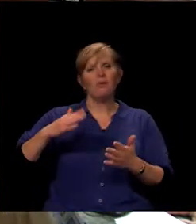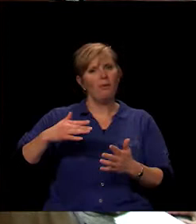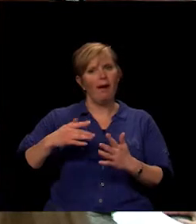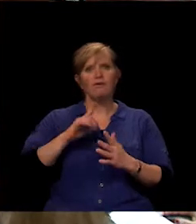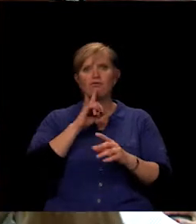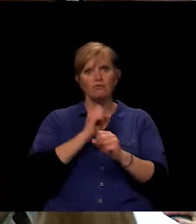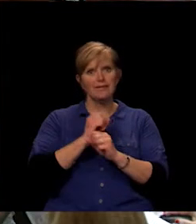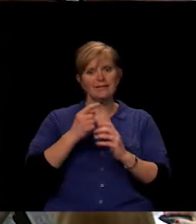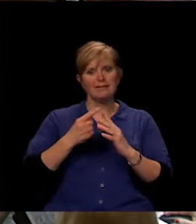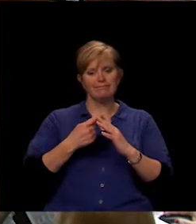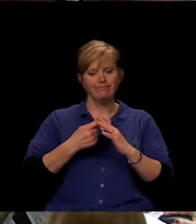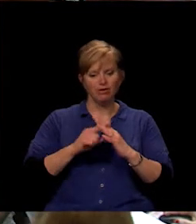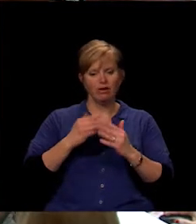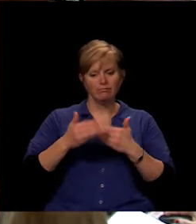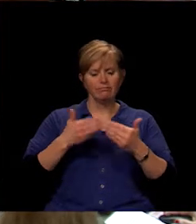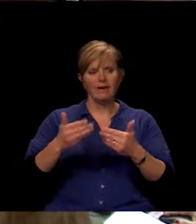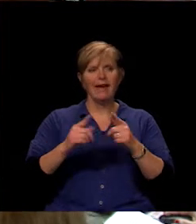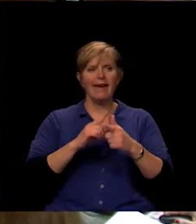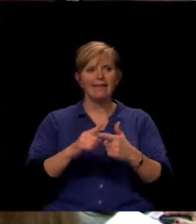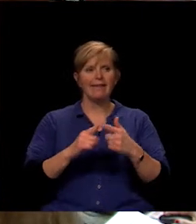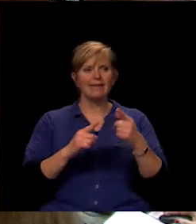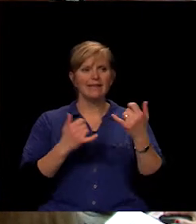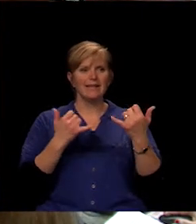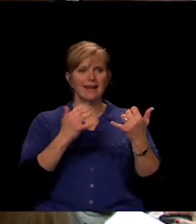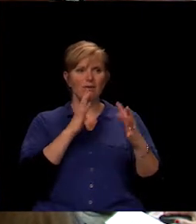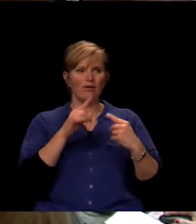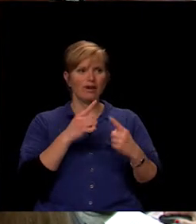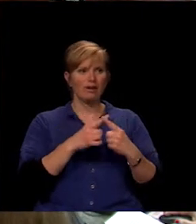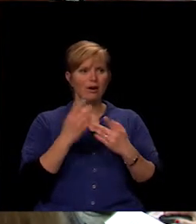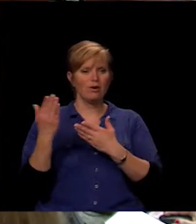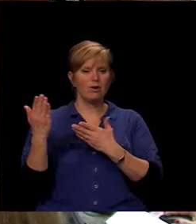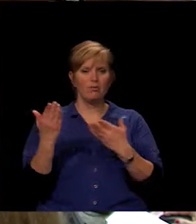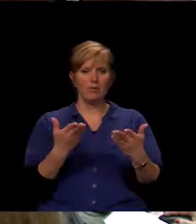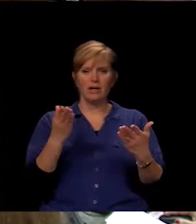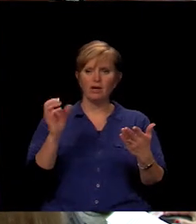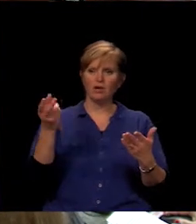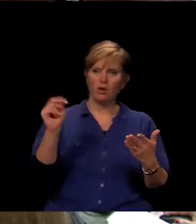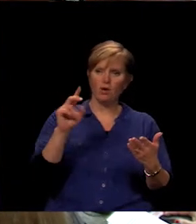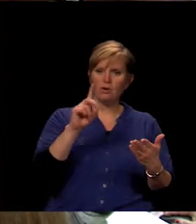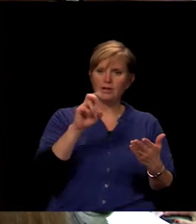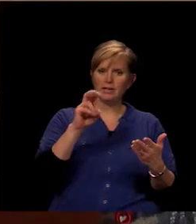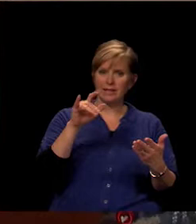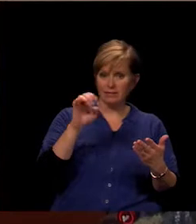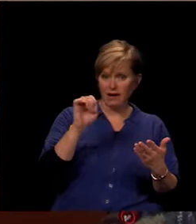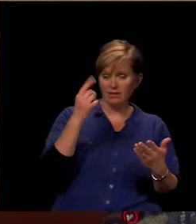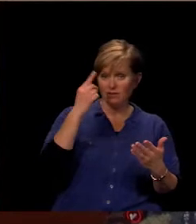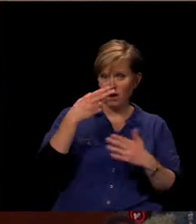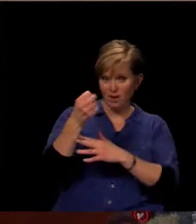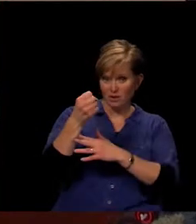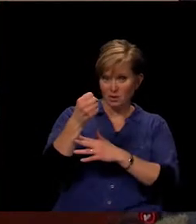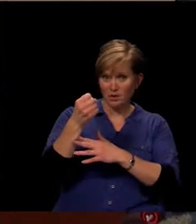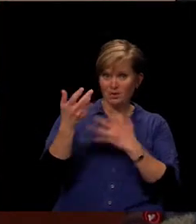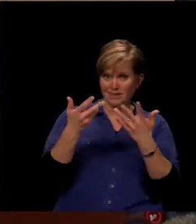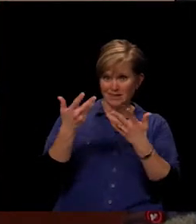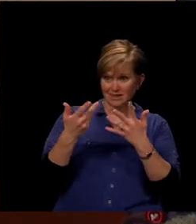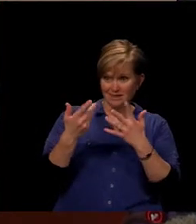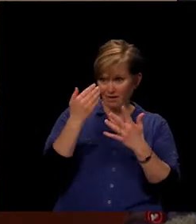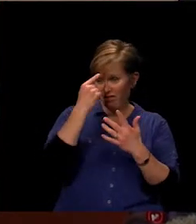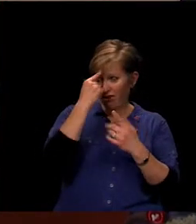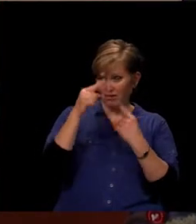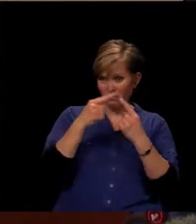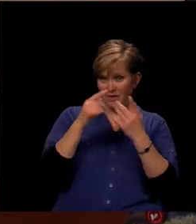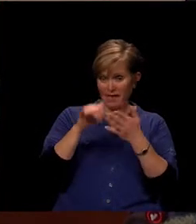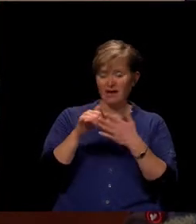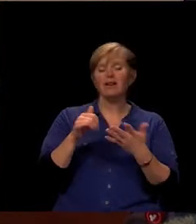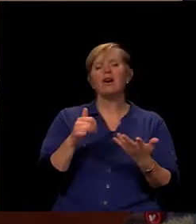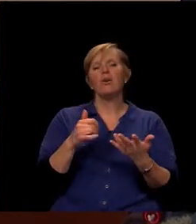bring your own device to the high schools when we're going to be better prepared for that? We have a meeting scheduled with our high school TAPS teachers in February.